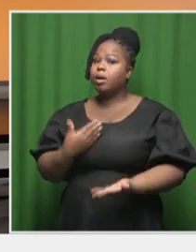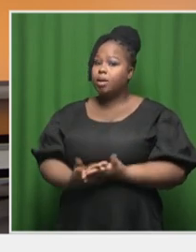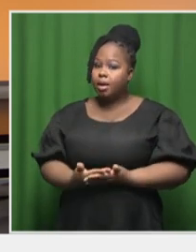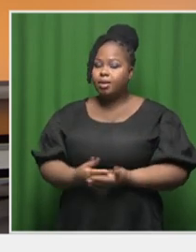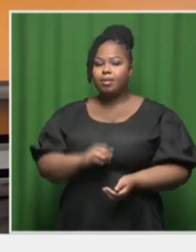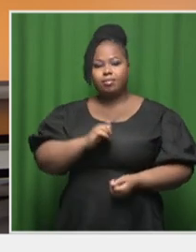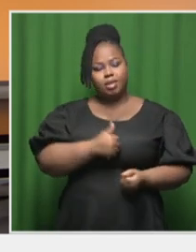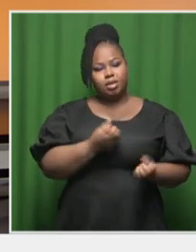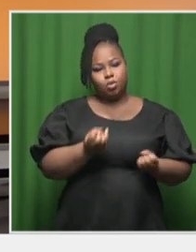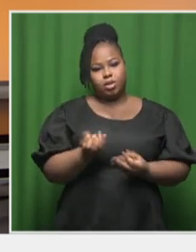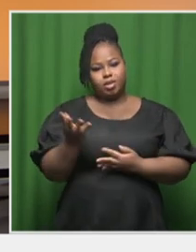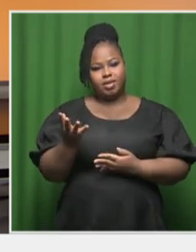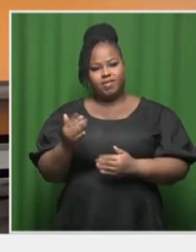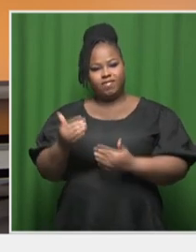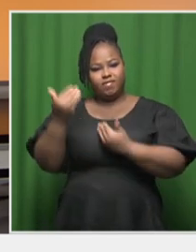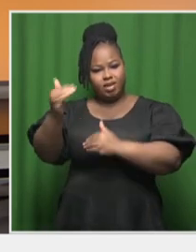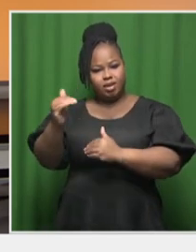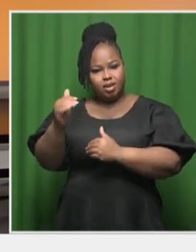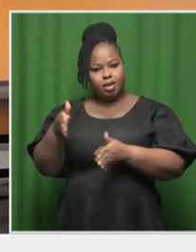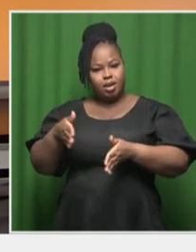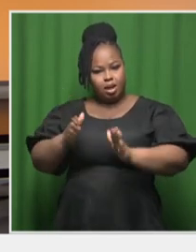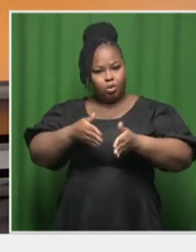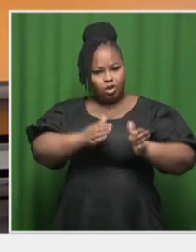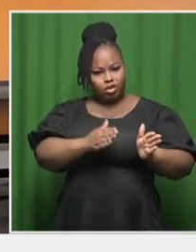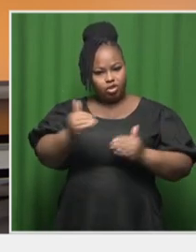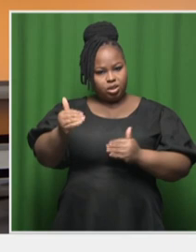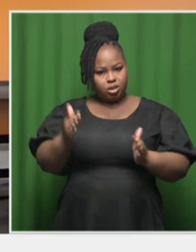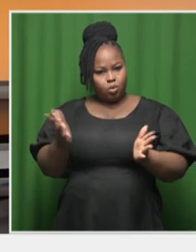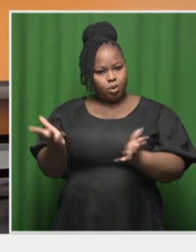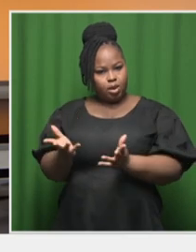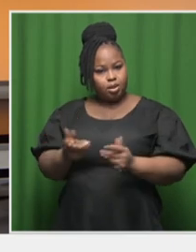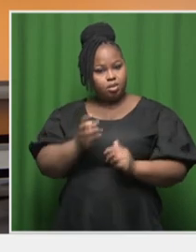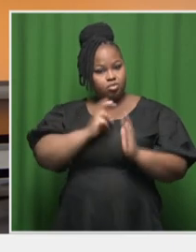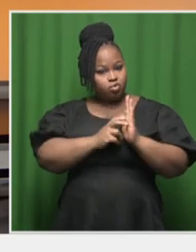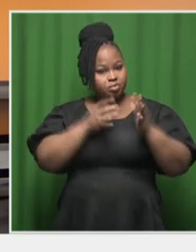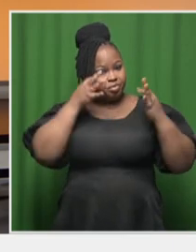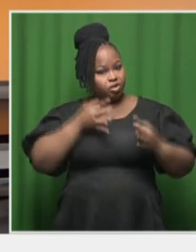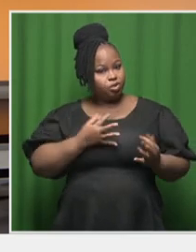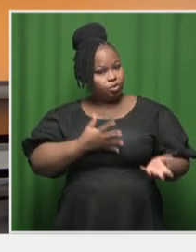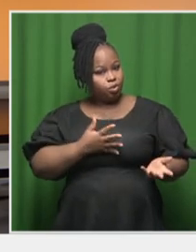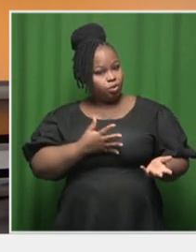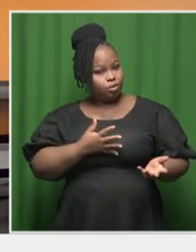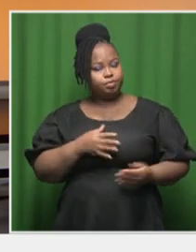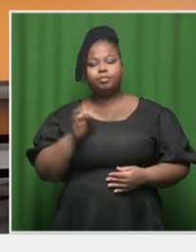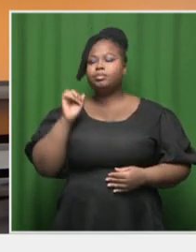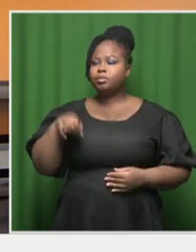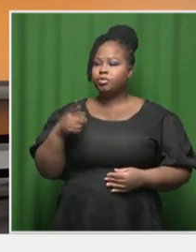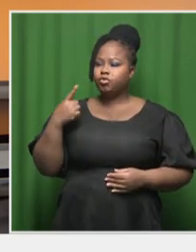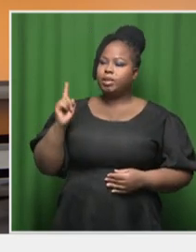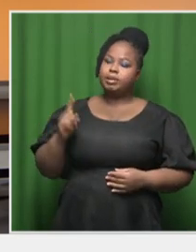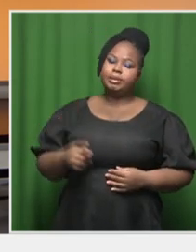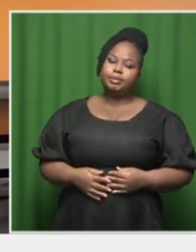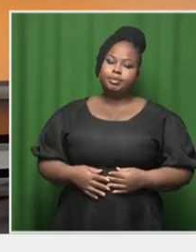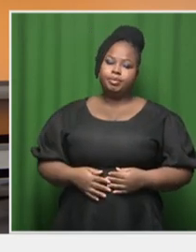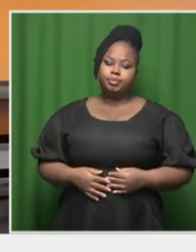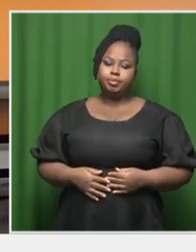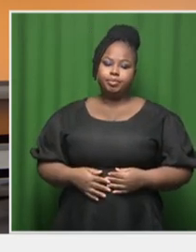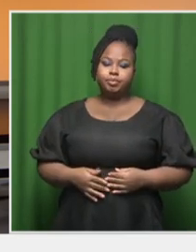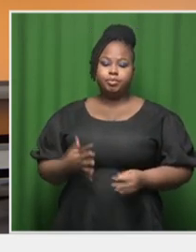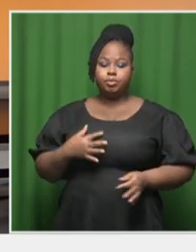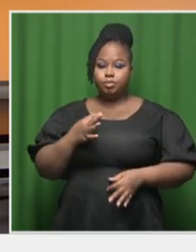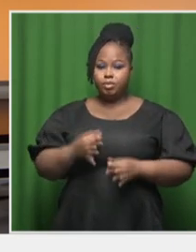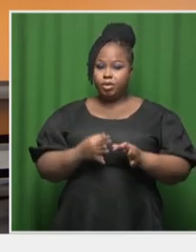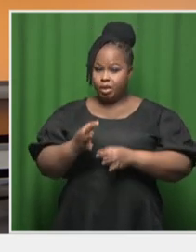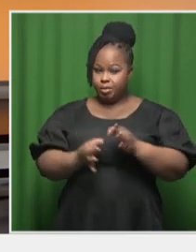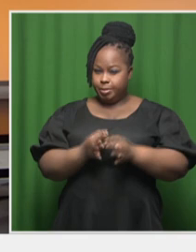to be granted allocations. Is that now what the ruling is? That is correct, Lian. Maybe if I can